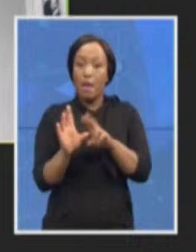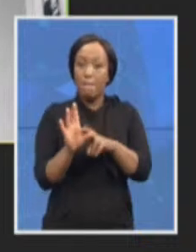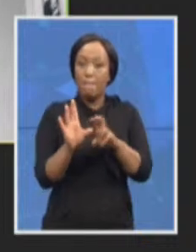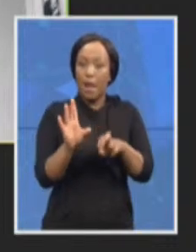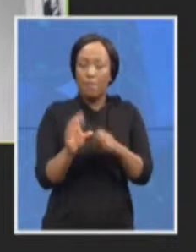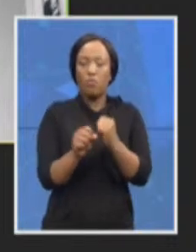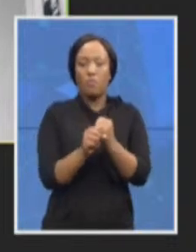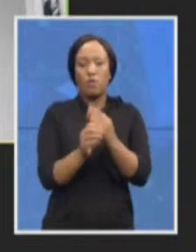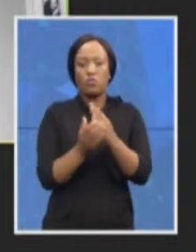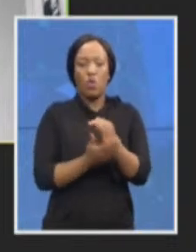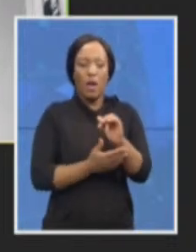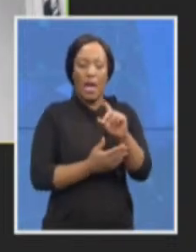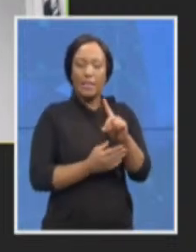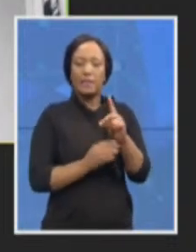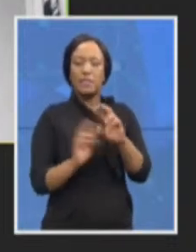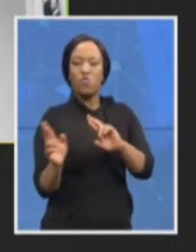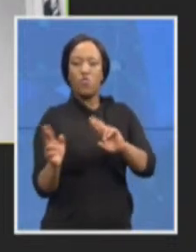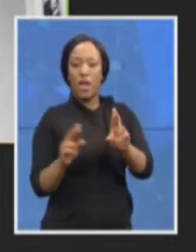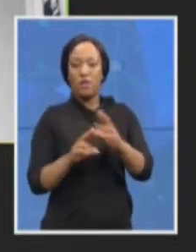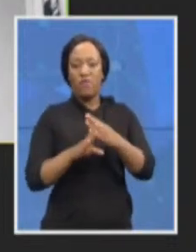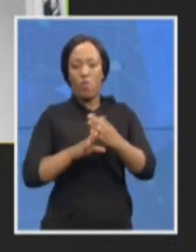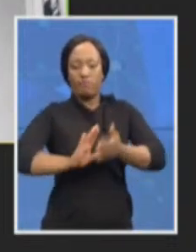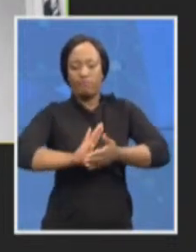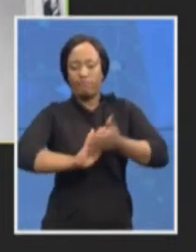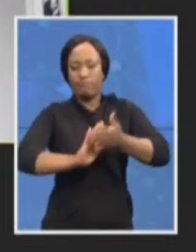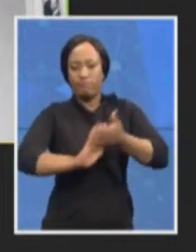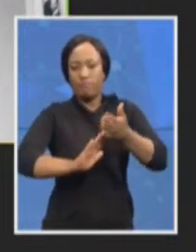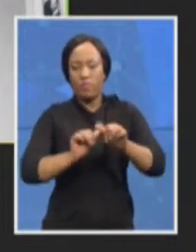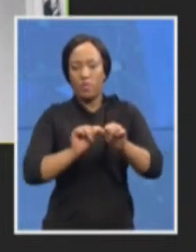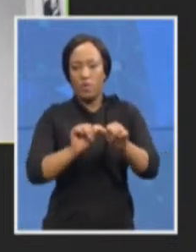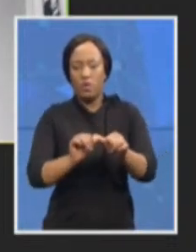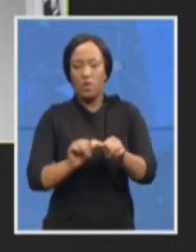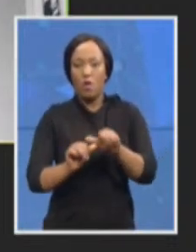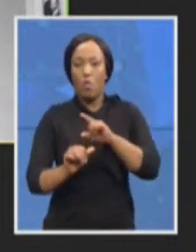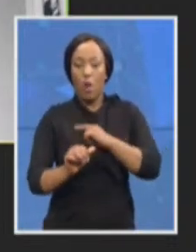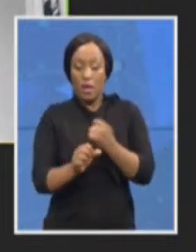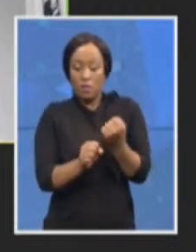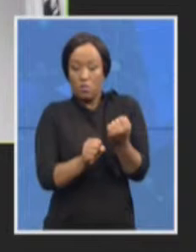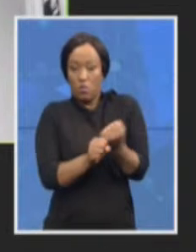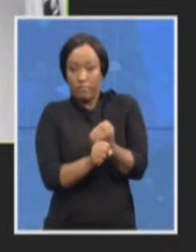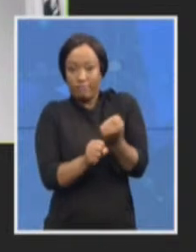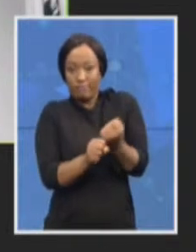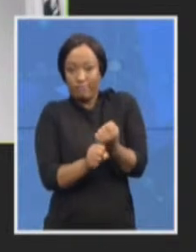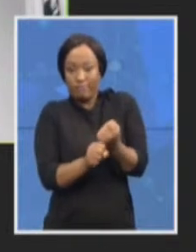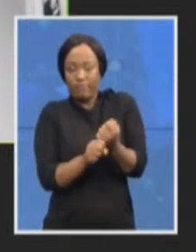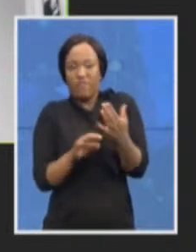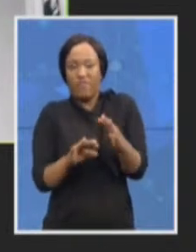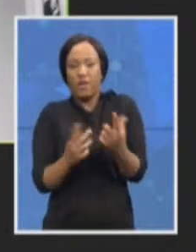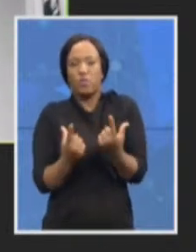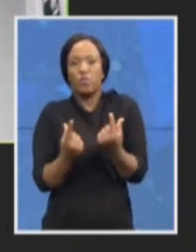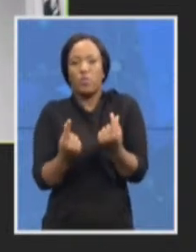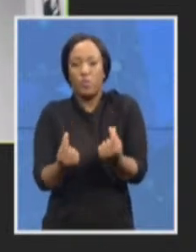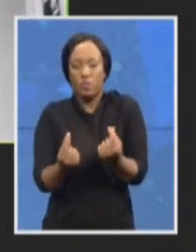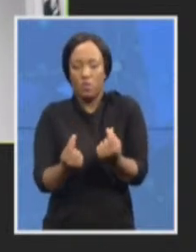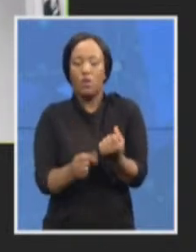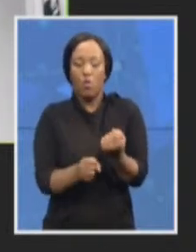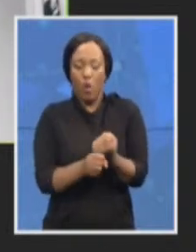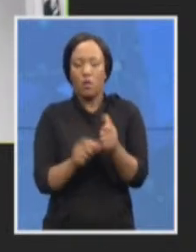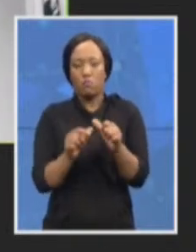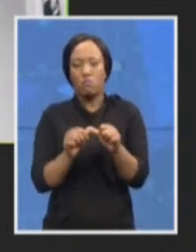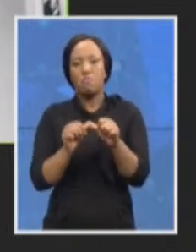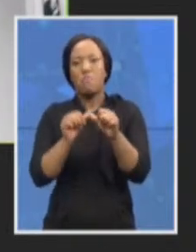that given all the groundwork that has been done, that work will continue unaffected in the coming months.